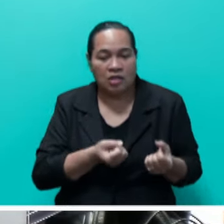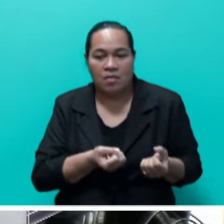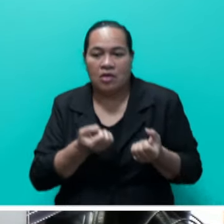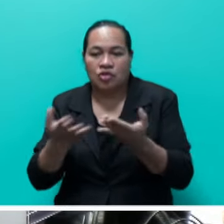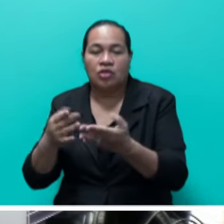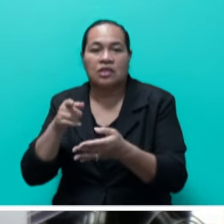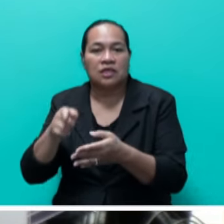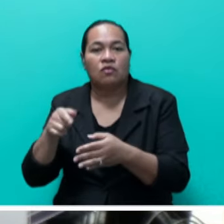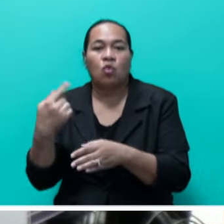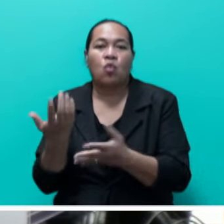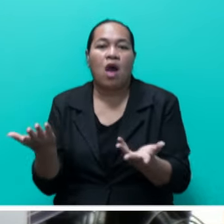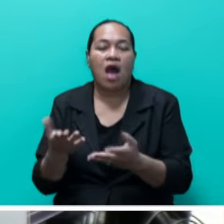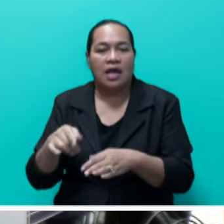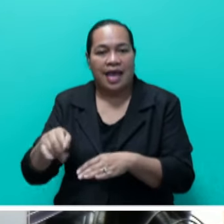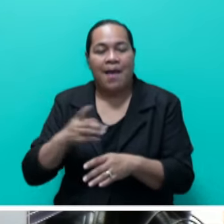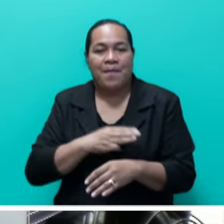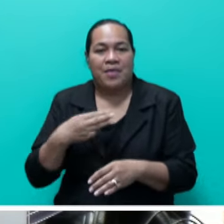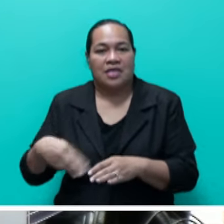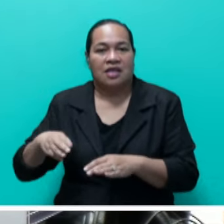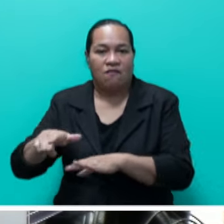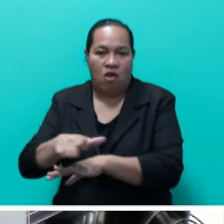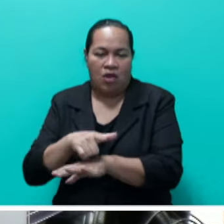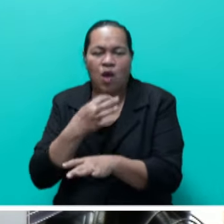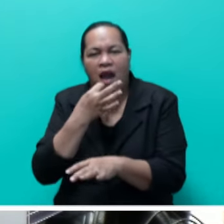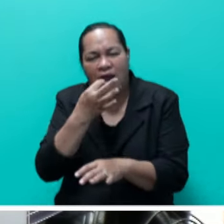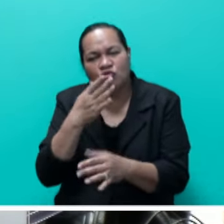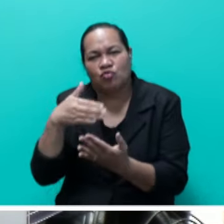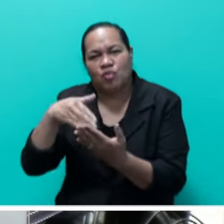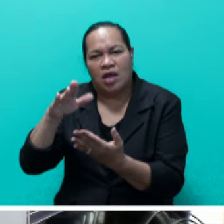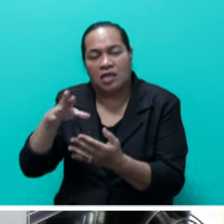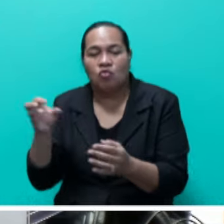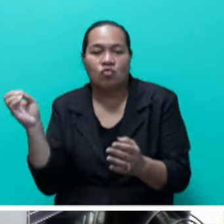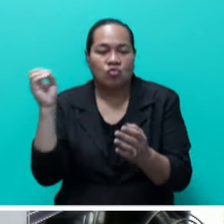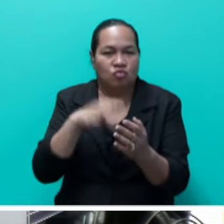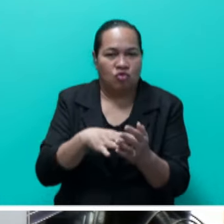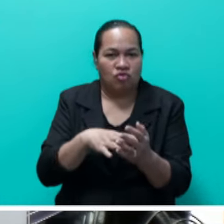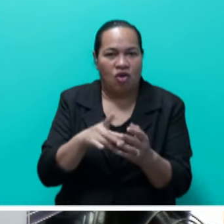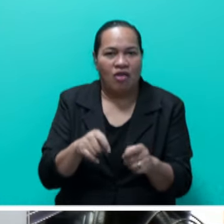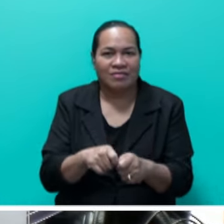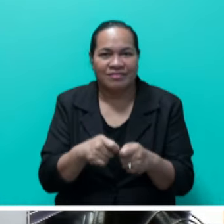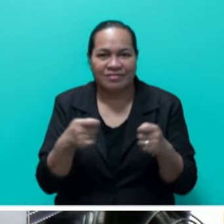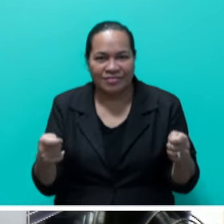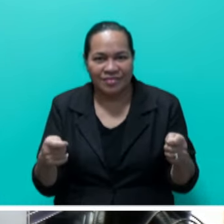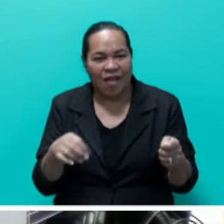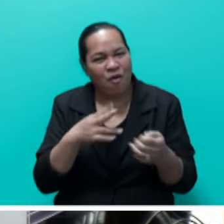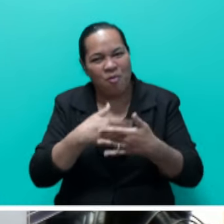Minister for Lands requesting approval for publication in the Gazette by public notice,